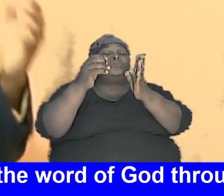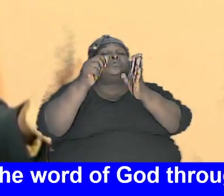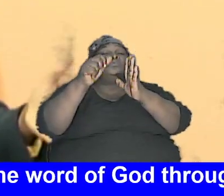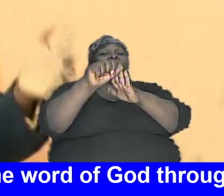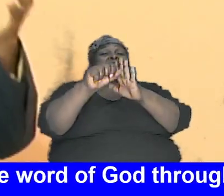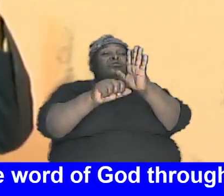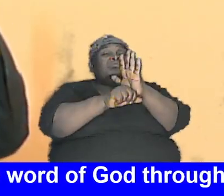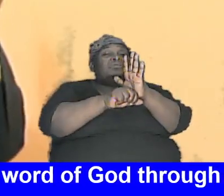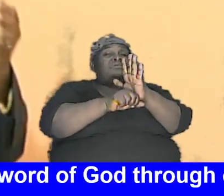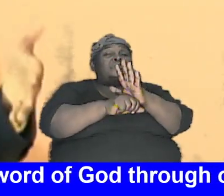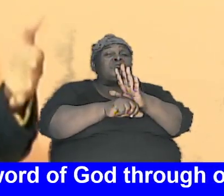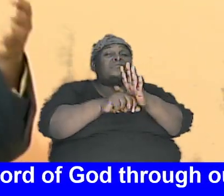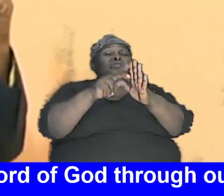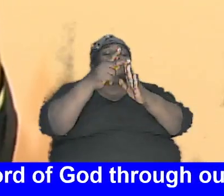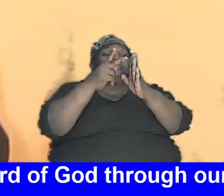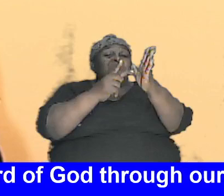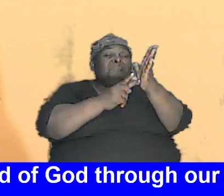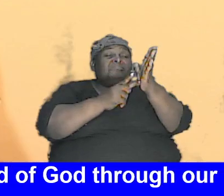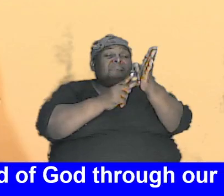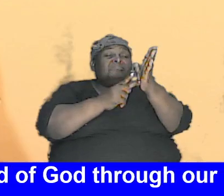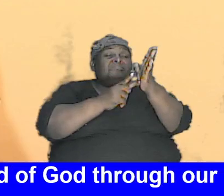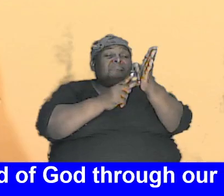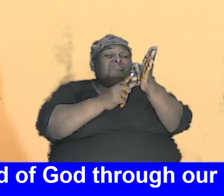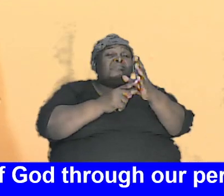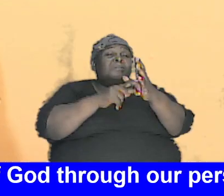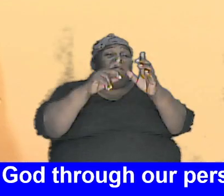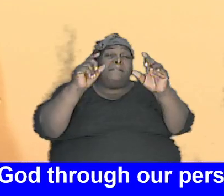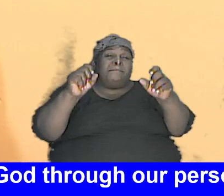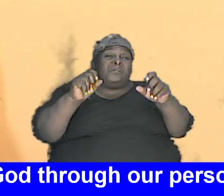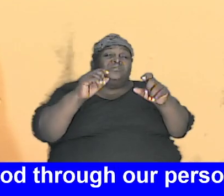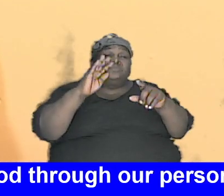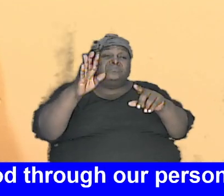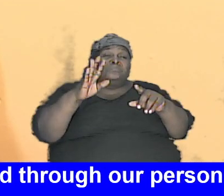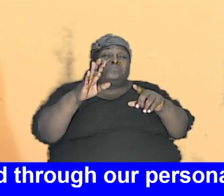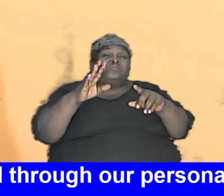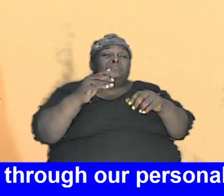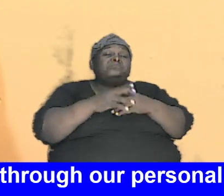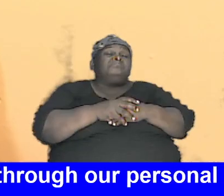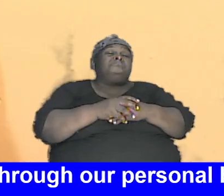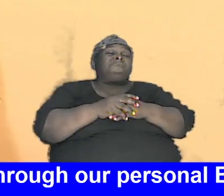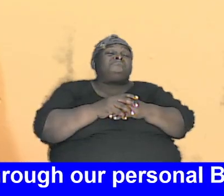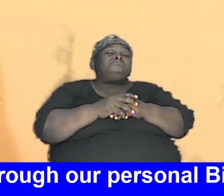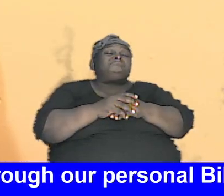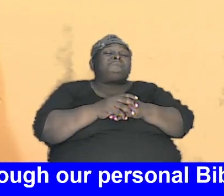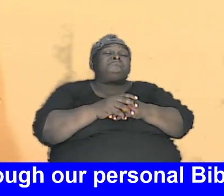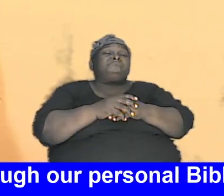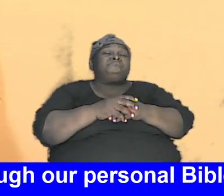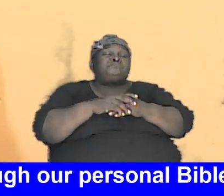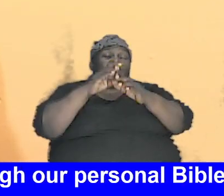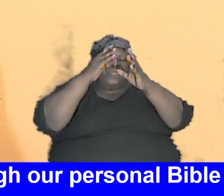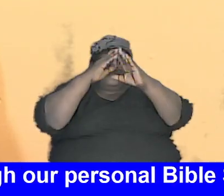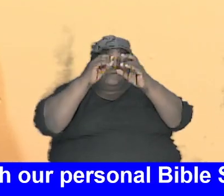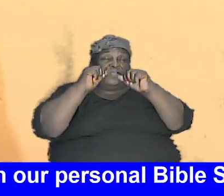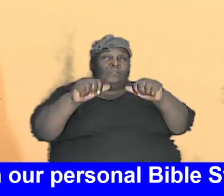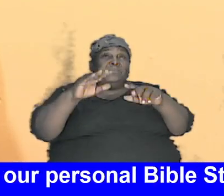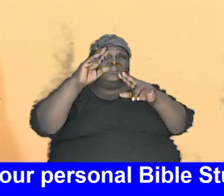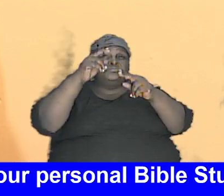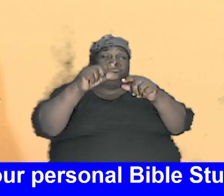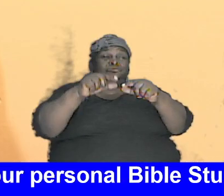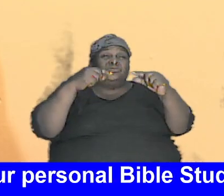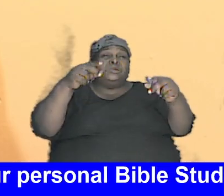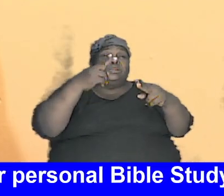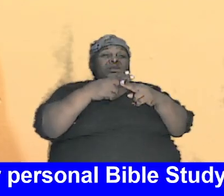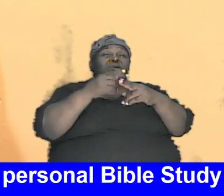is our reference at all times we must stop here let us bow our heads and pray father we bless your great name